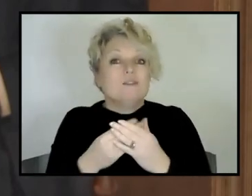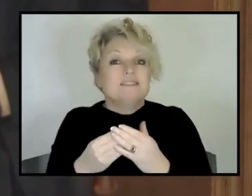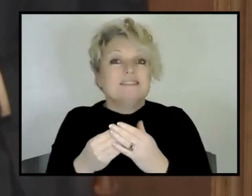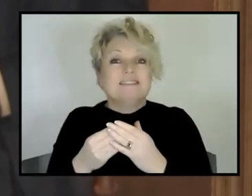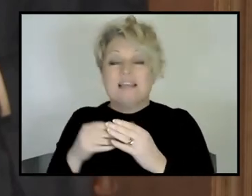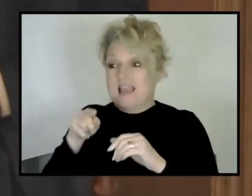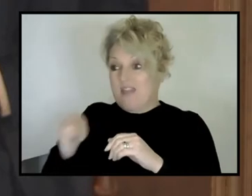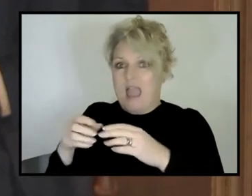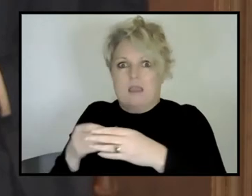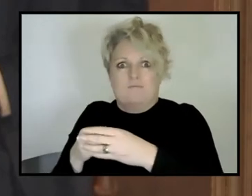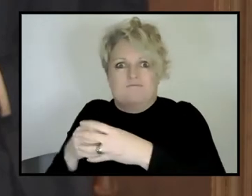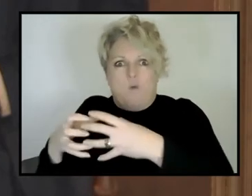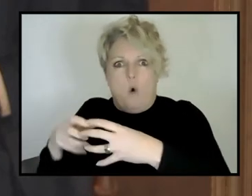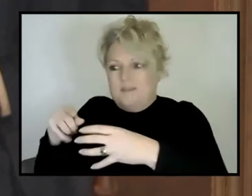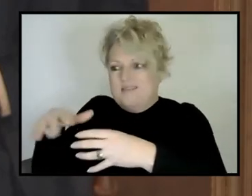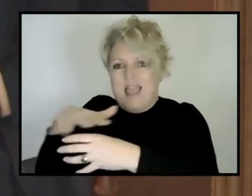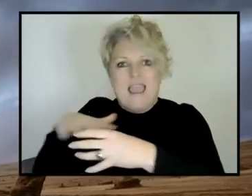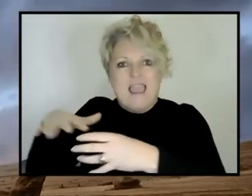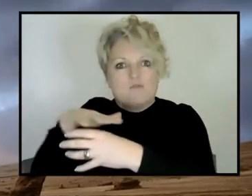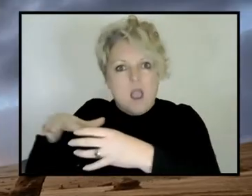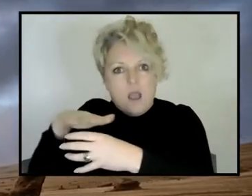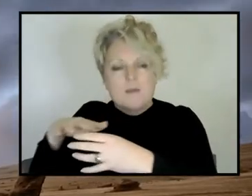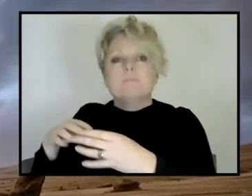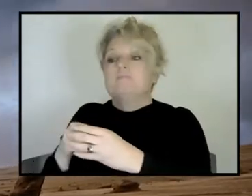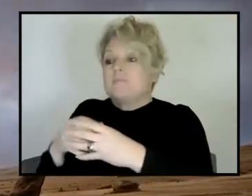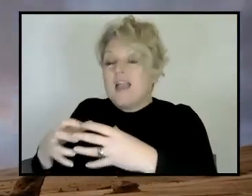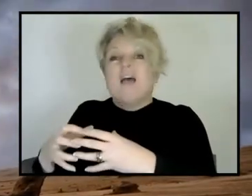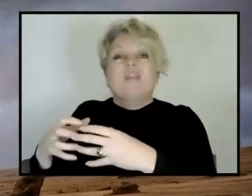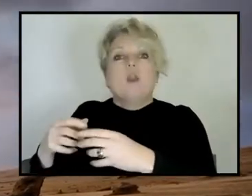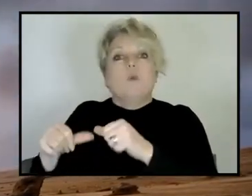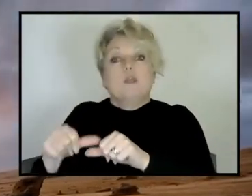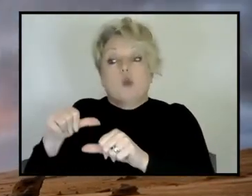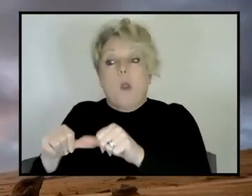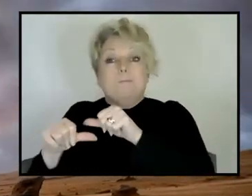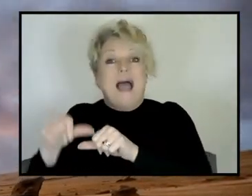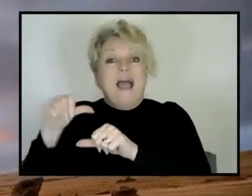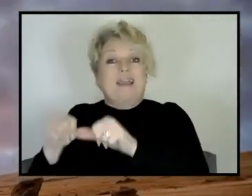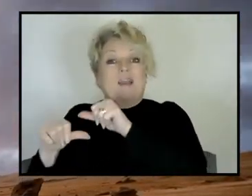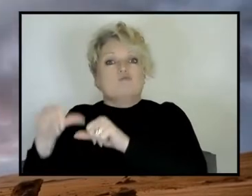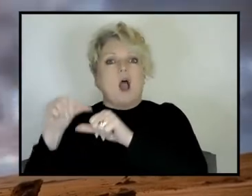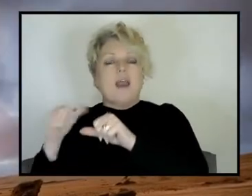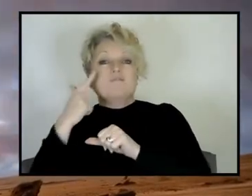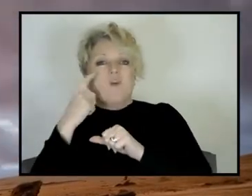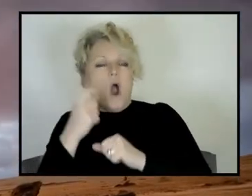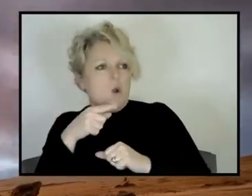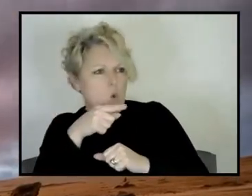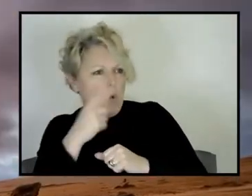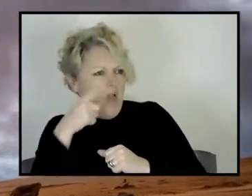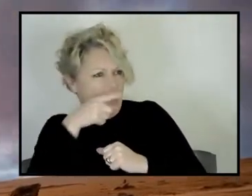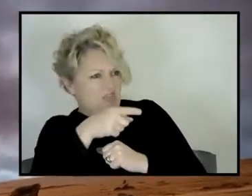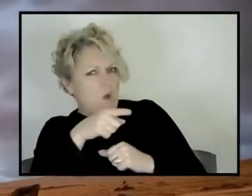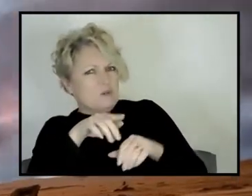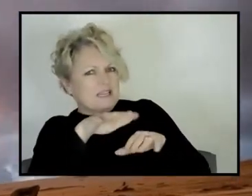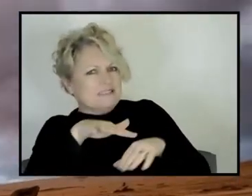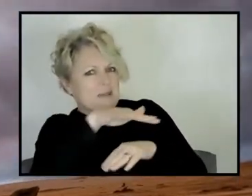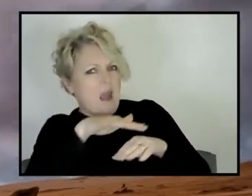back out into, into the past geological history and look for similar settings to see if that's an appropriate, uh, geological setting